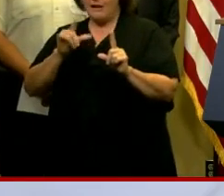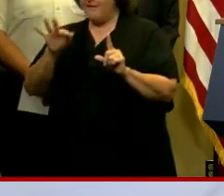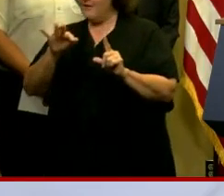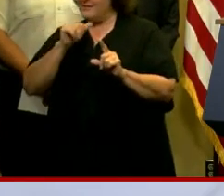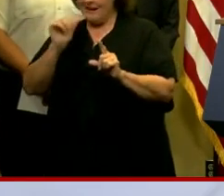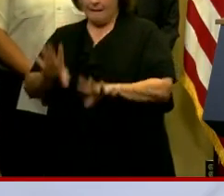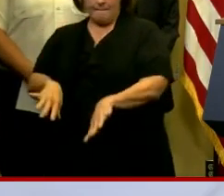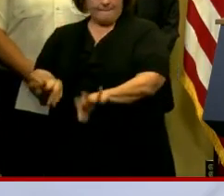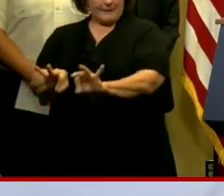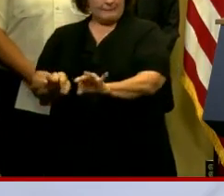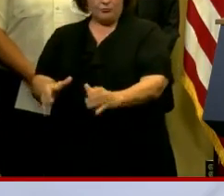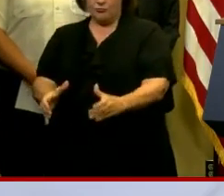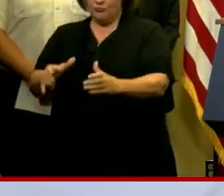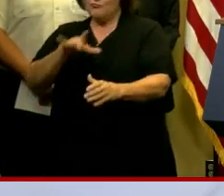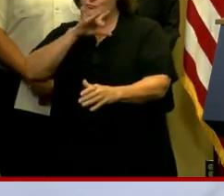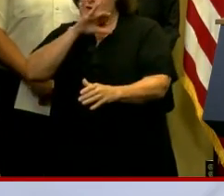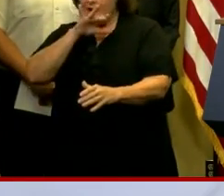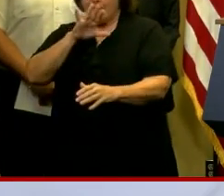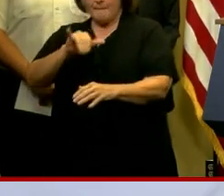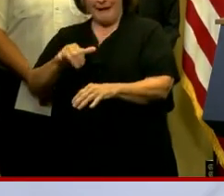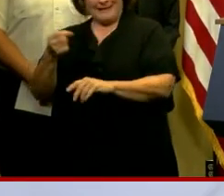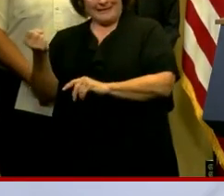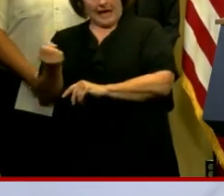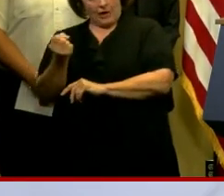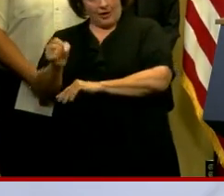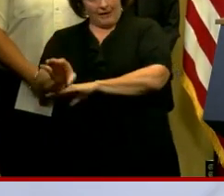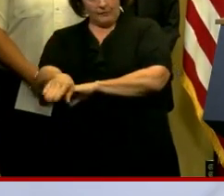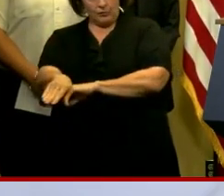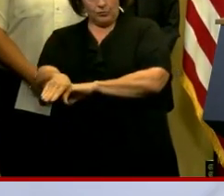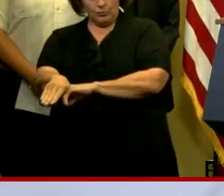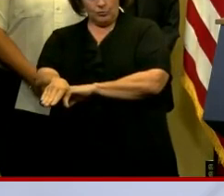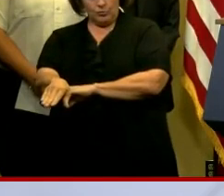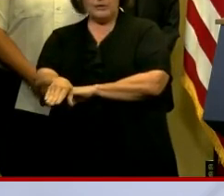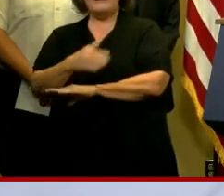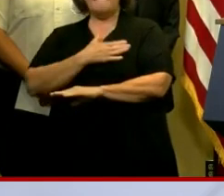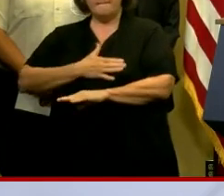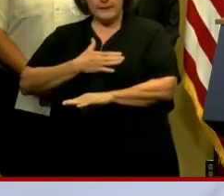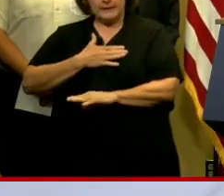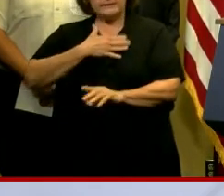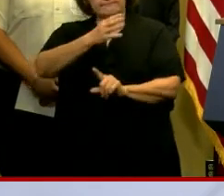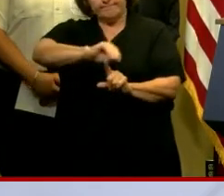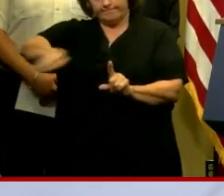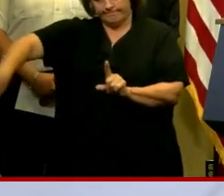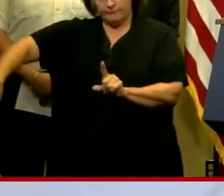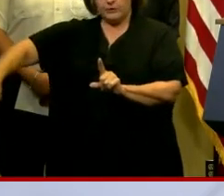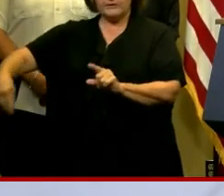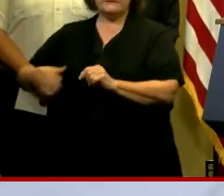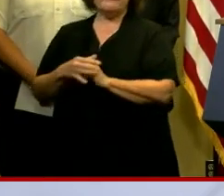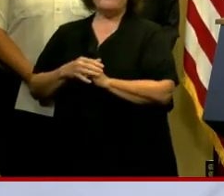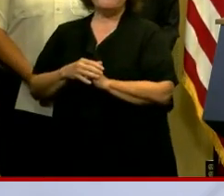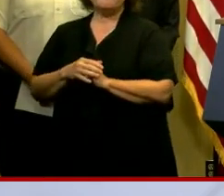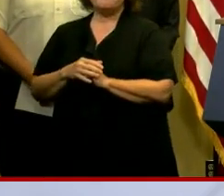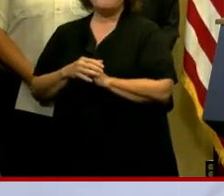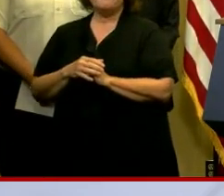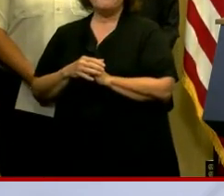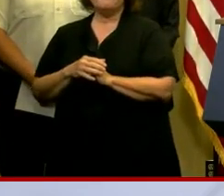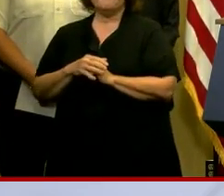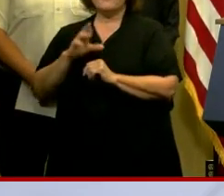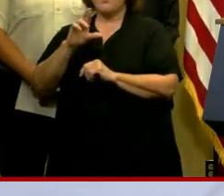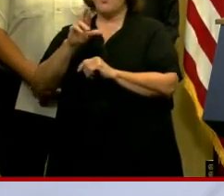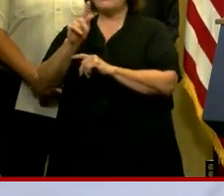not picked up in your area by Saturday afternoon, bring it in. Also,